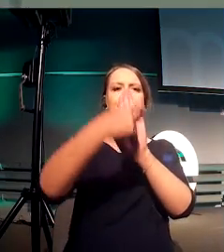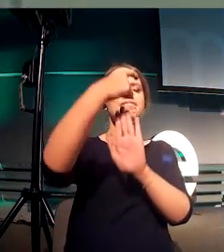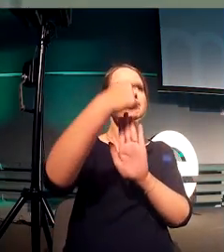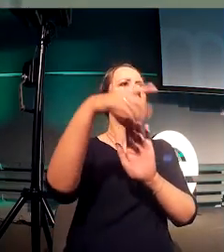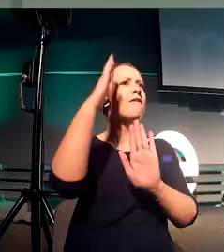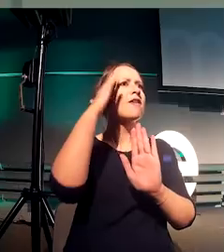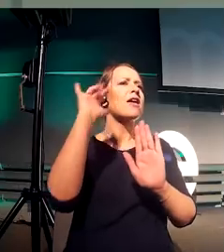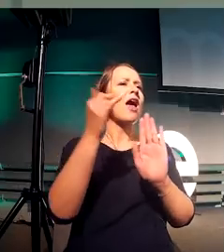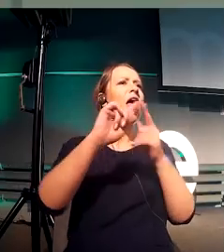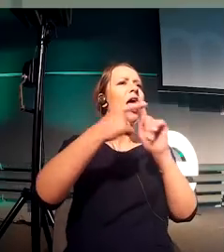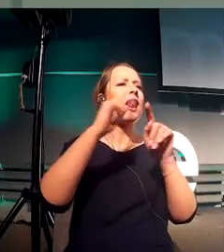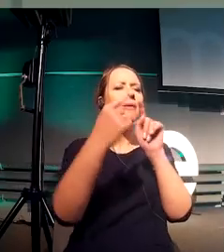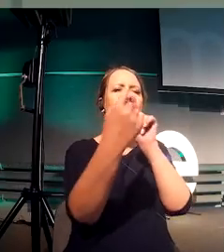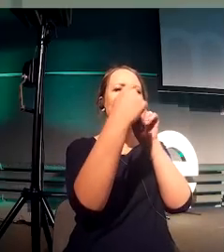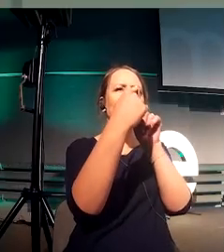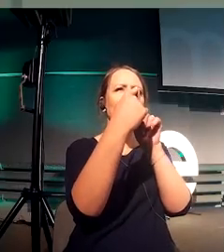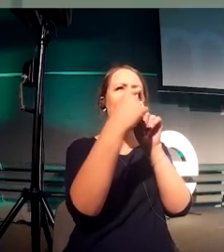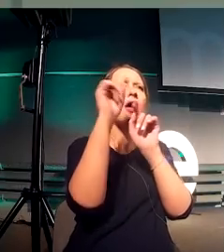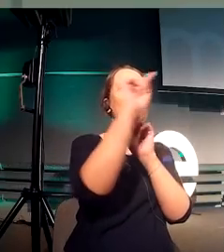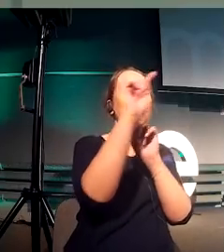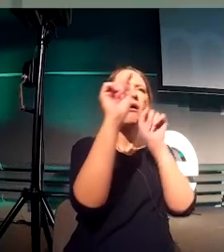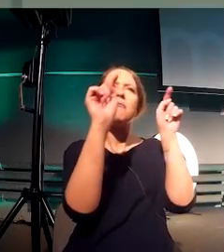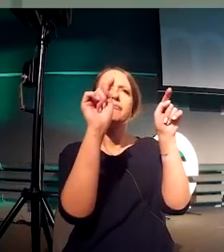of them. And it's not only me, because I'm part of a team, obviously.